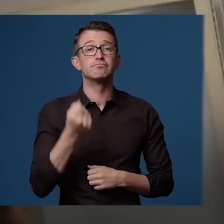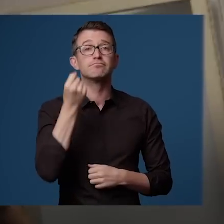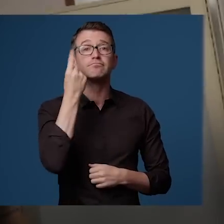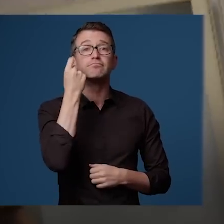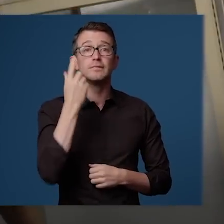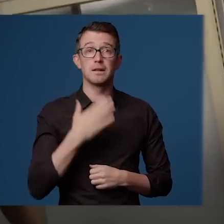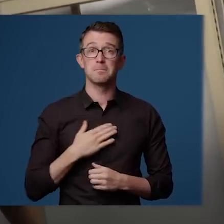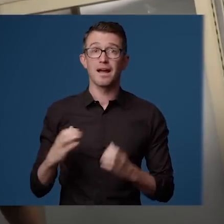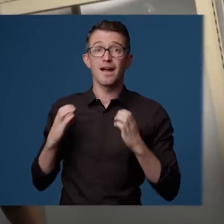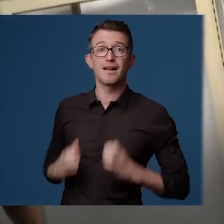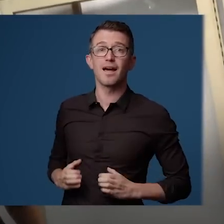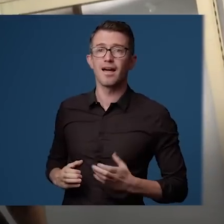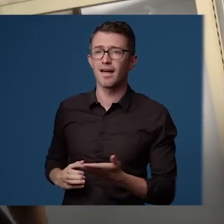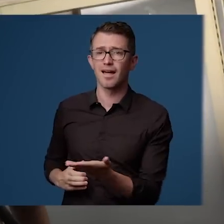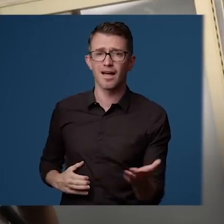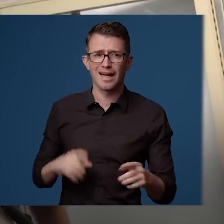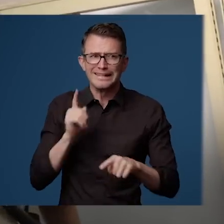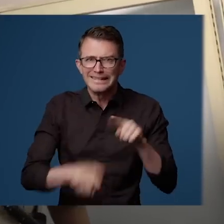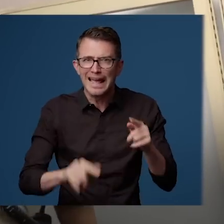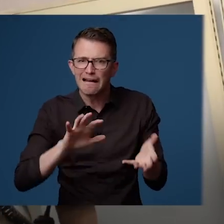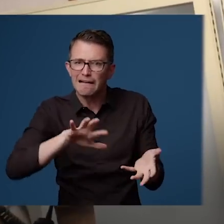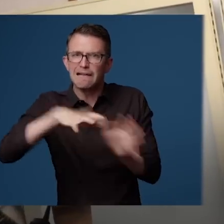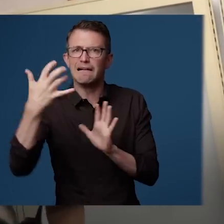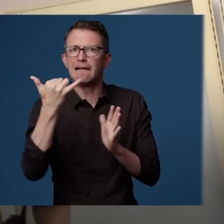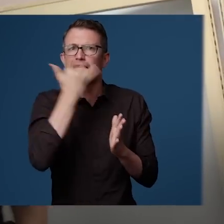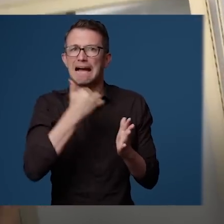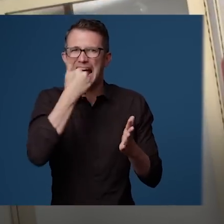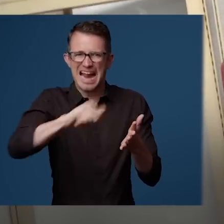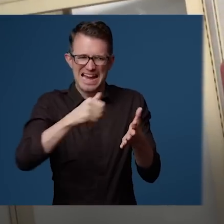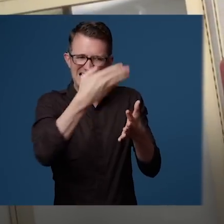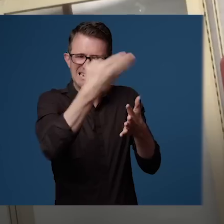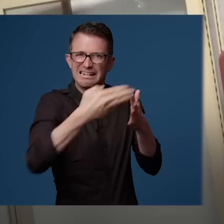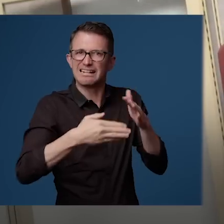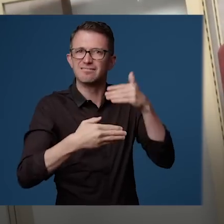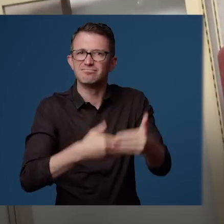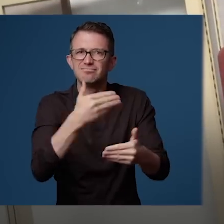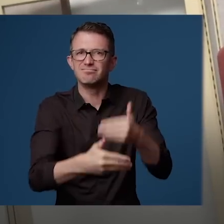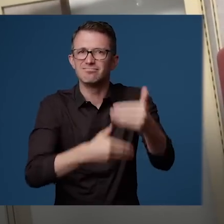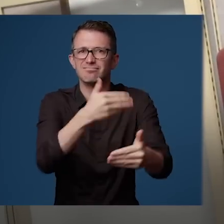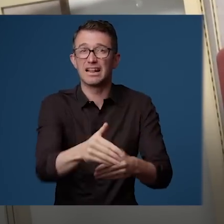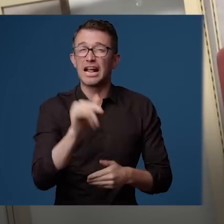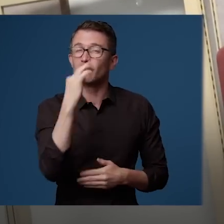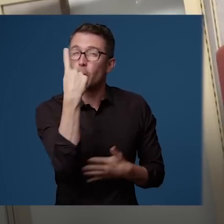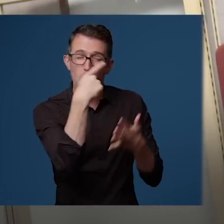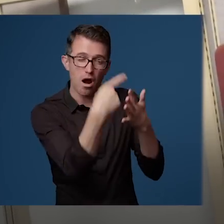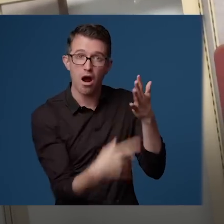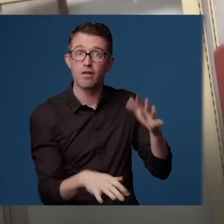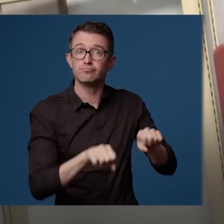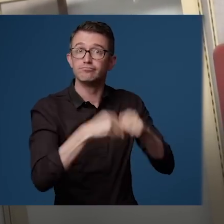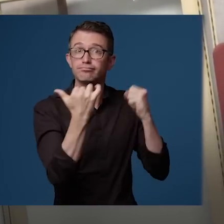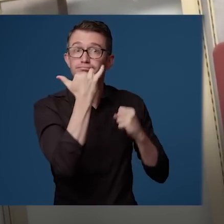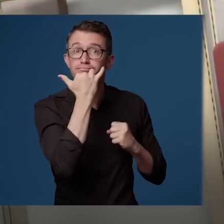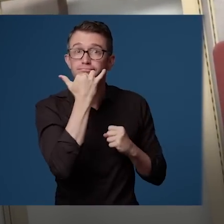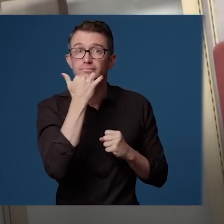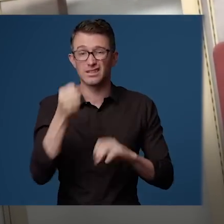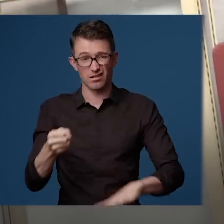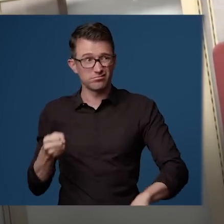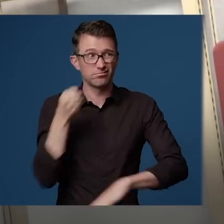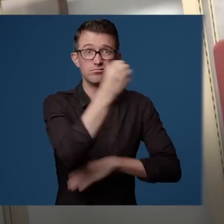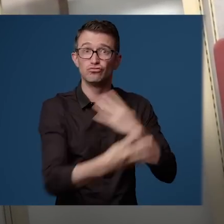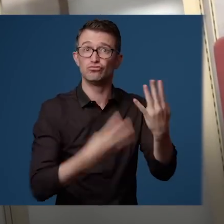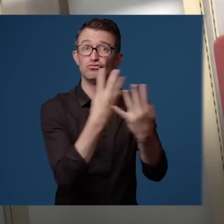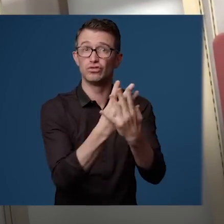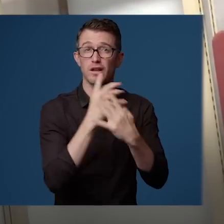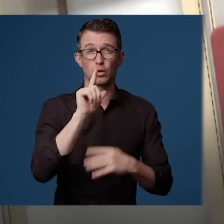So remember, my client can't afford to get any of these steps wrong. And if he does, even though it's not his fault, he'll be punished with another 25